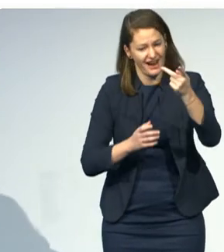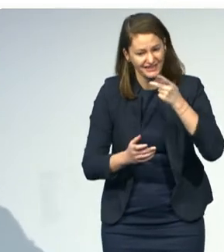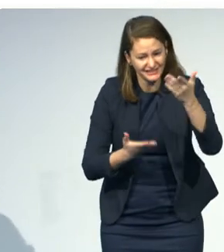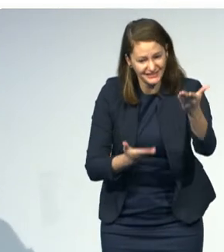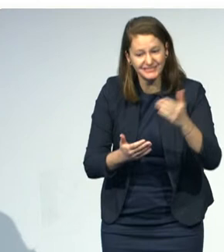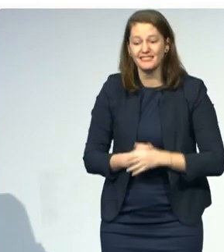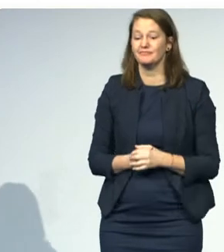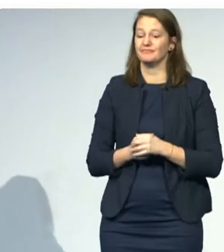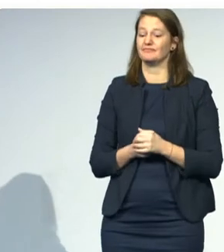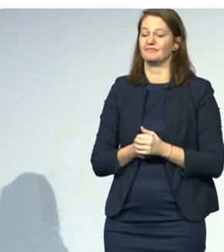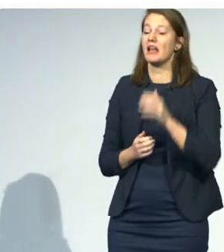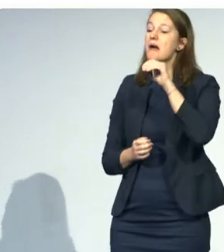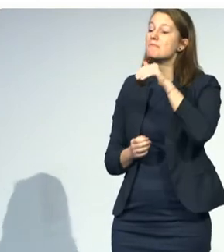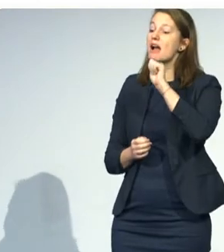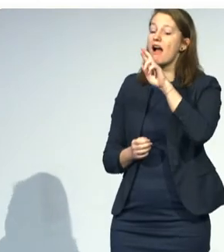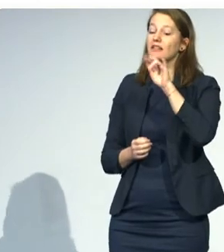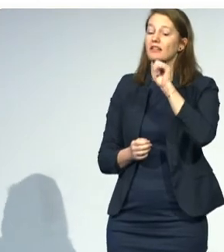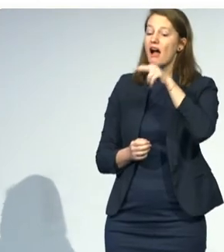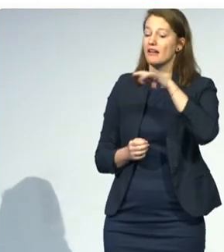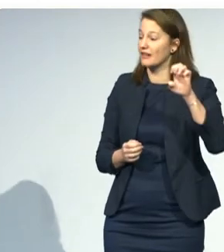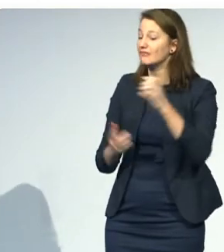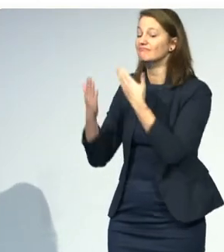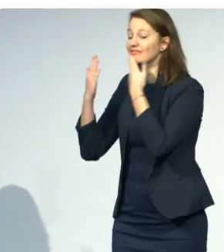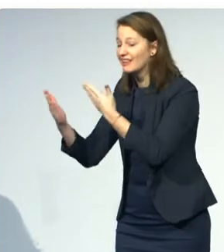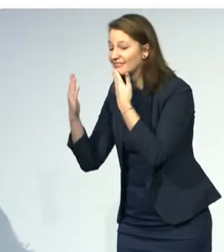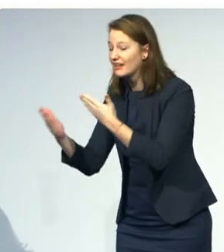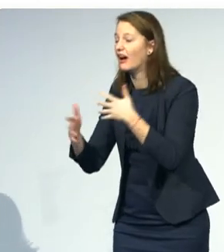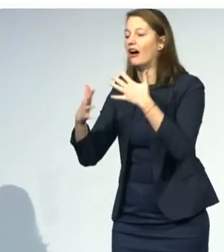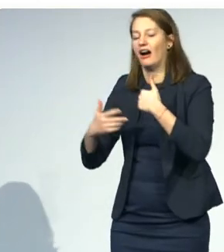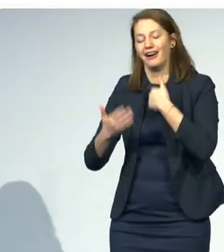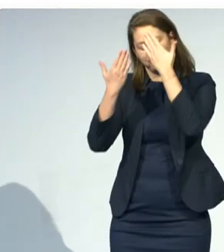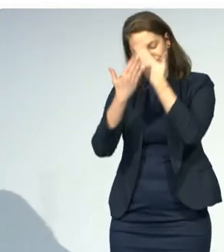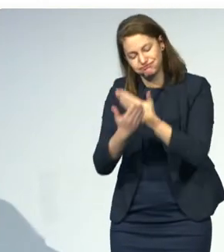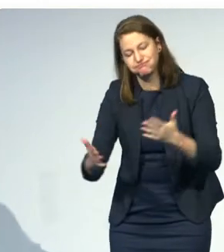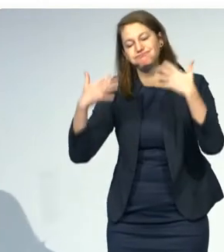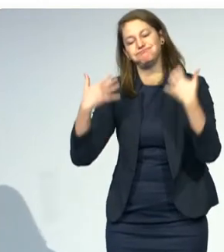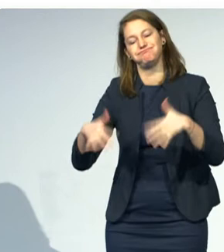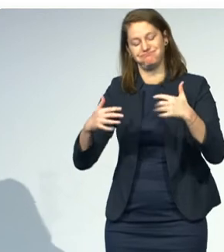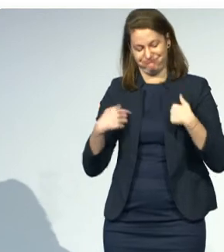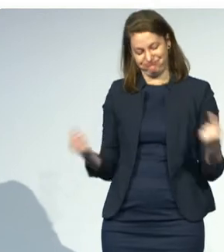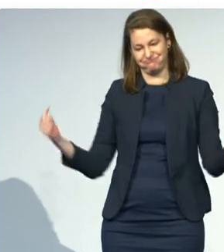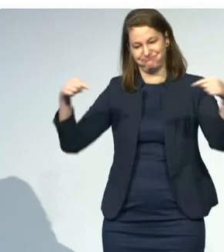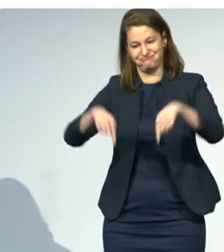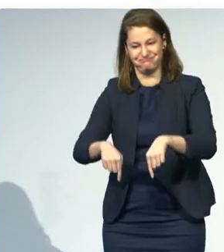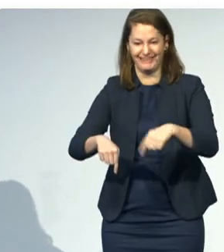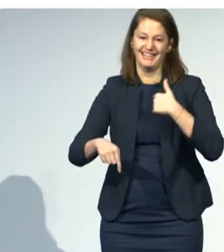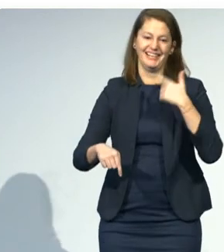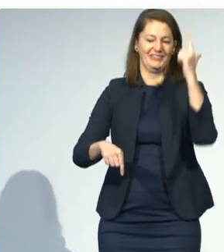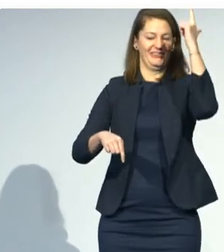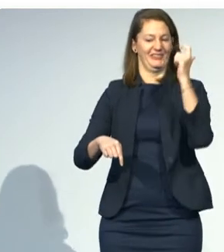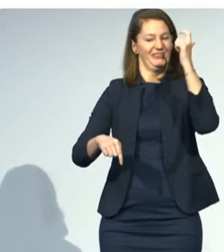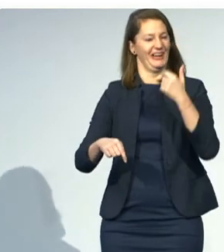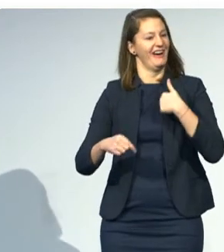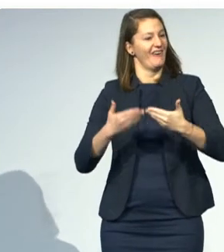a great honor it is to be able to be here today as you launch into the Zero Project conference. A